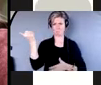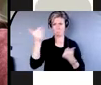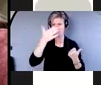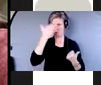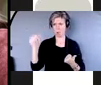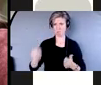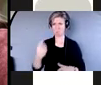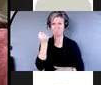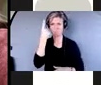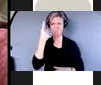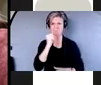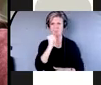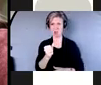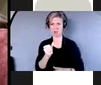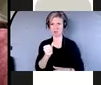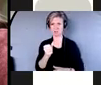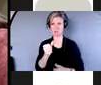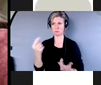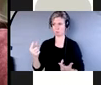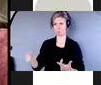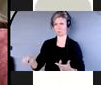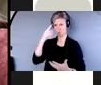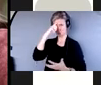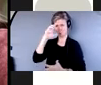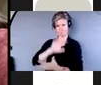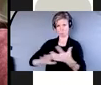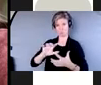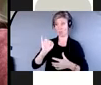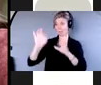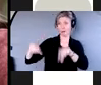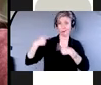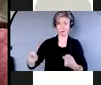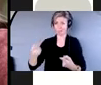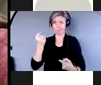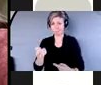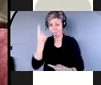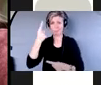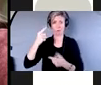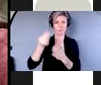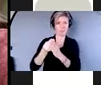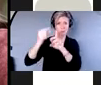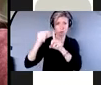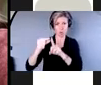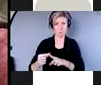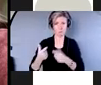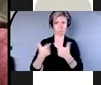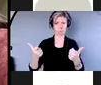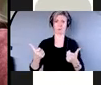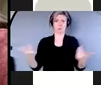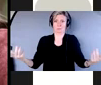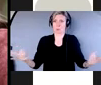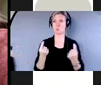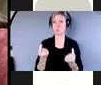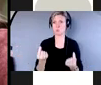there's confusion because it didn't have a baseline in the first place. So I think we really thinking about capacity, we really have to think about what the person